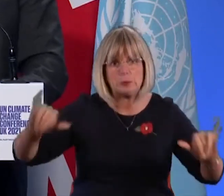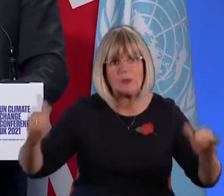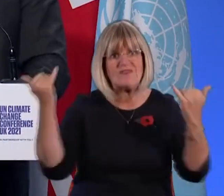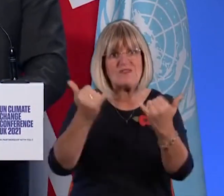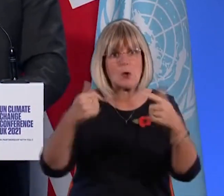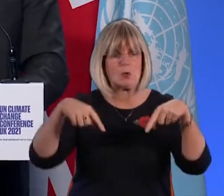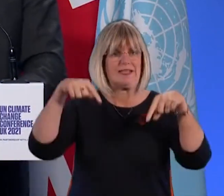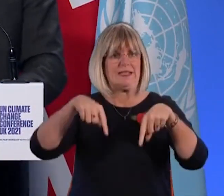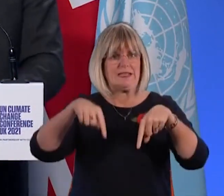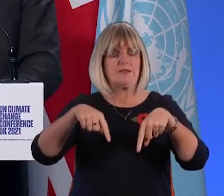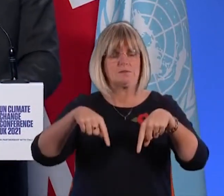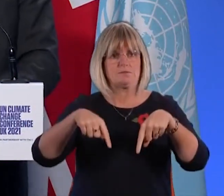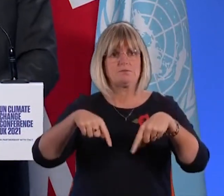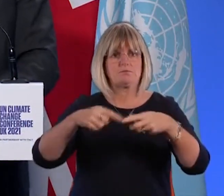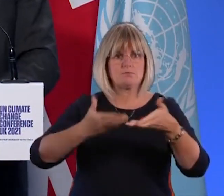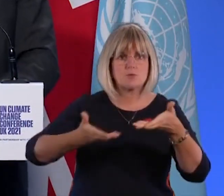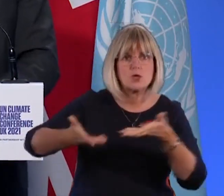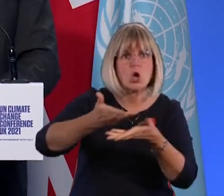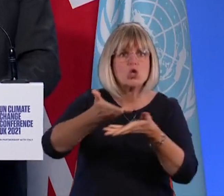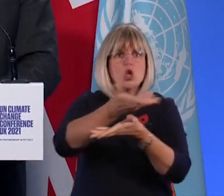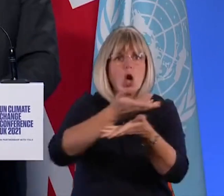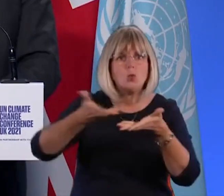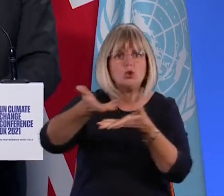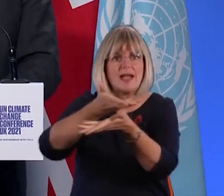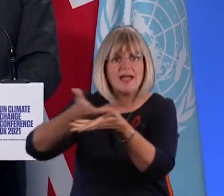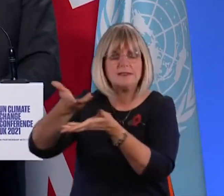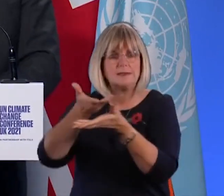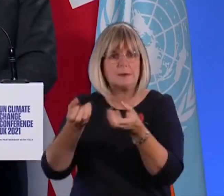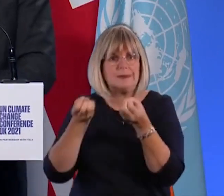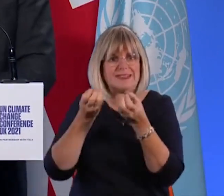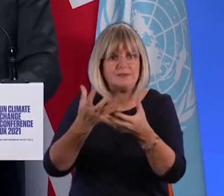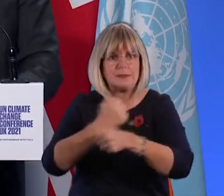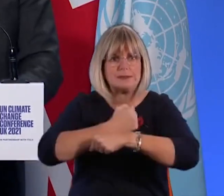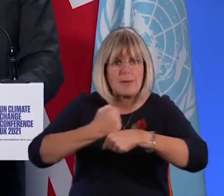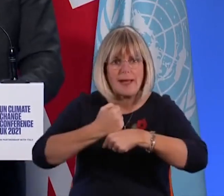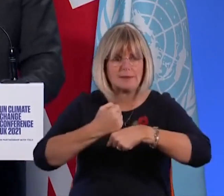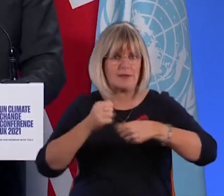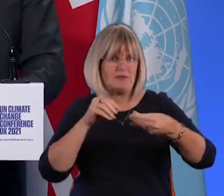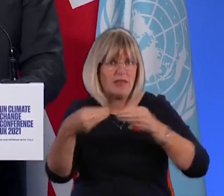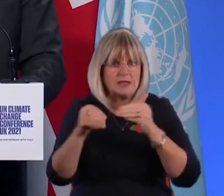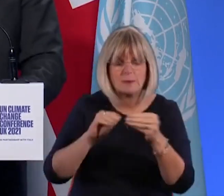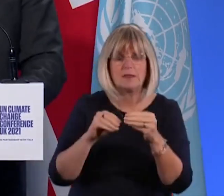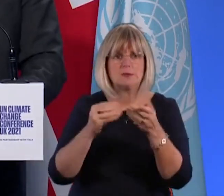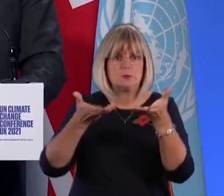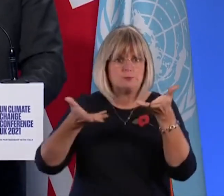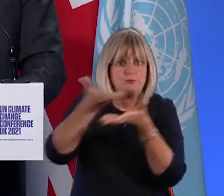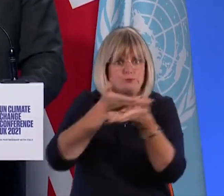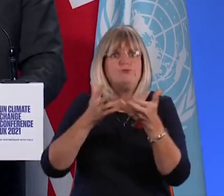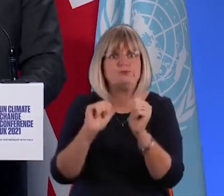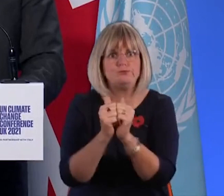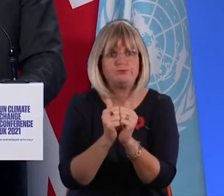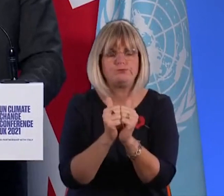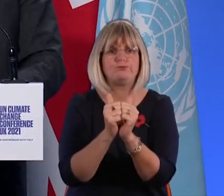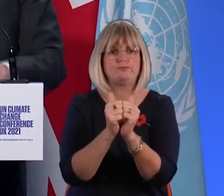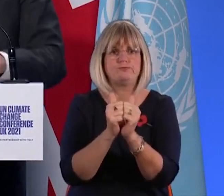which to manoeuvre and get this done. Here in Glasgow, the world is closer than